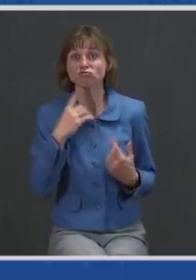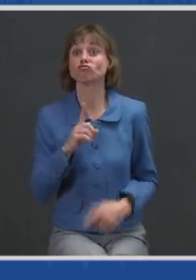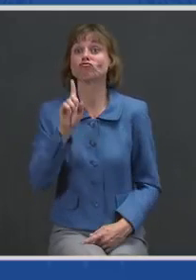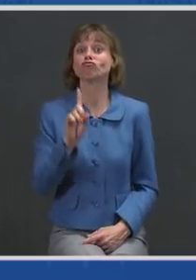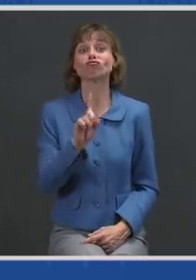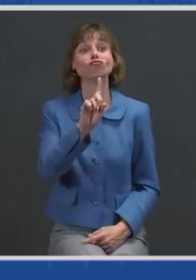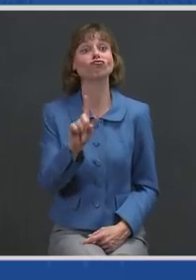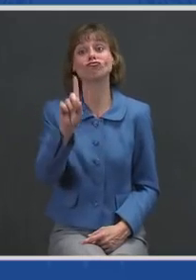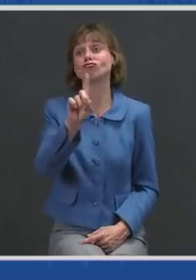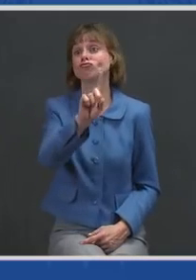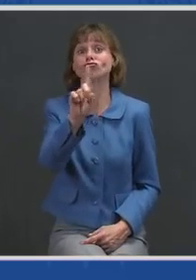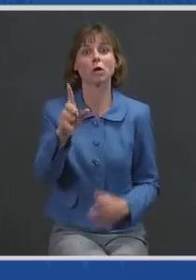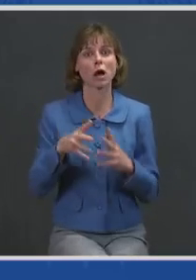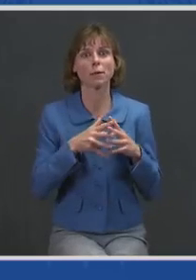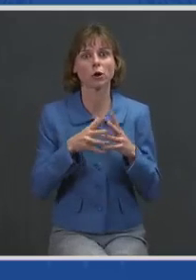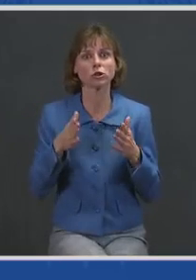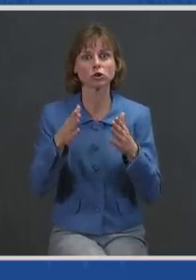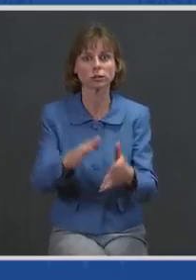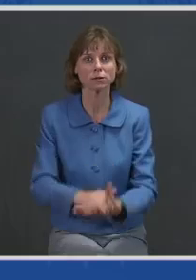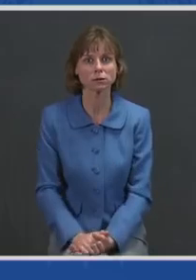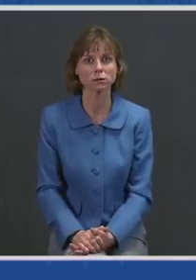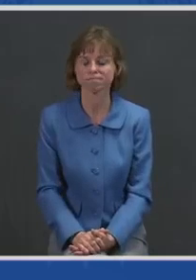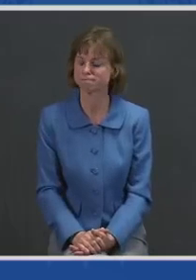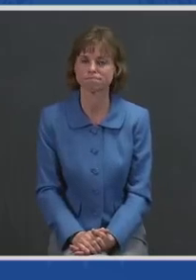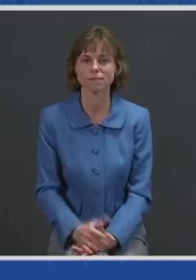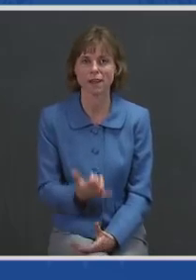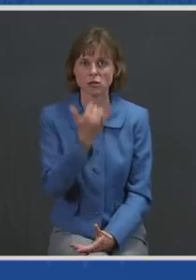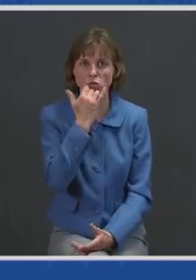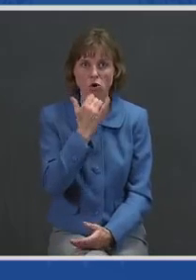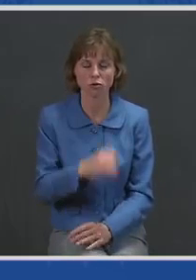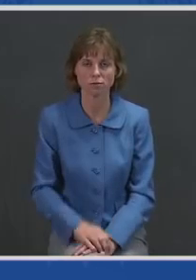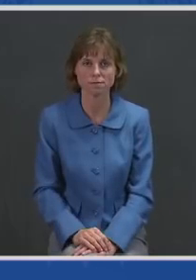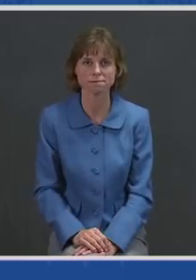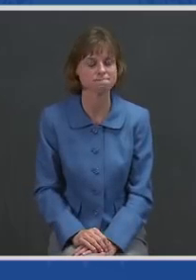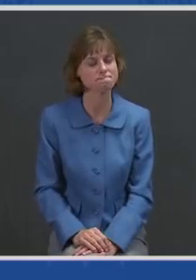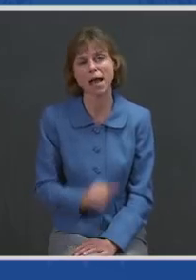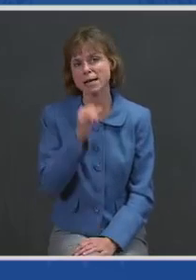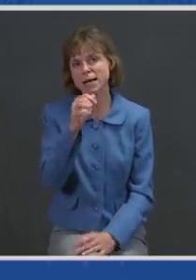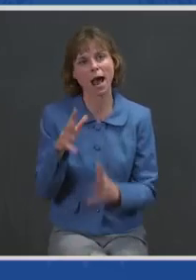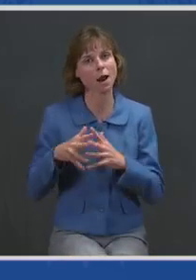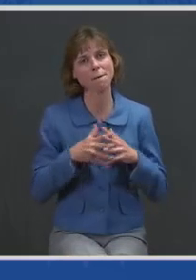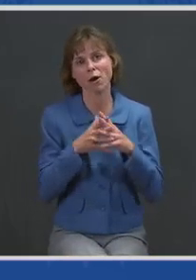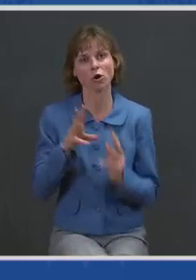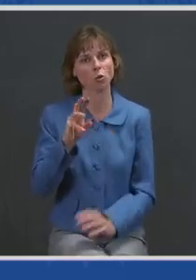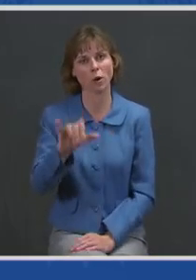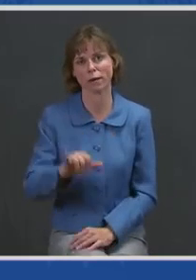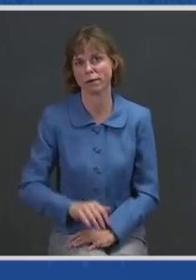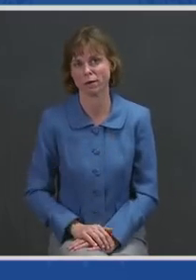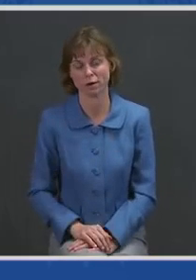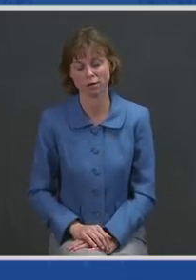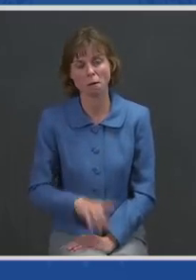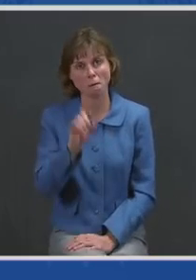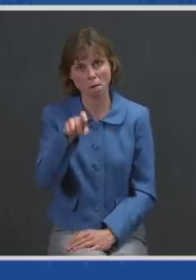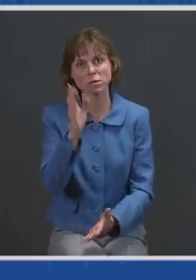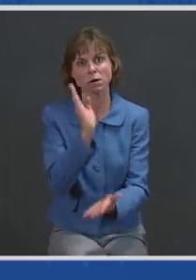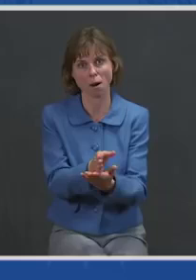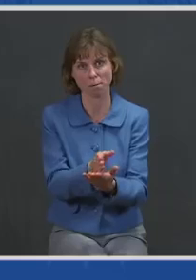streets in America. It's wrong, it's un-American, and it must stop.